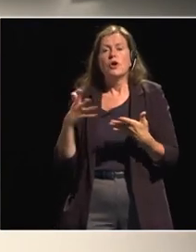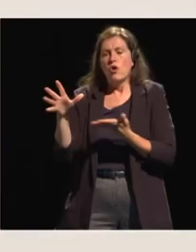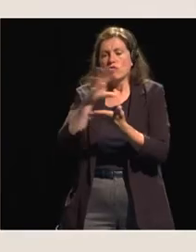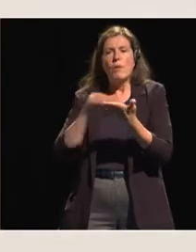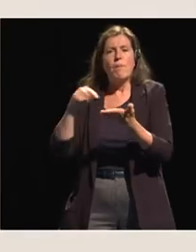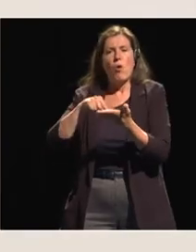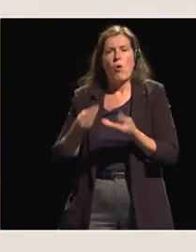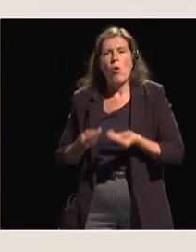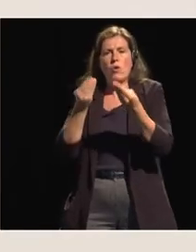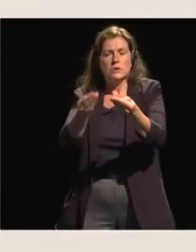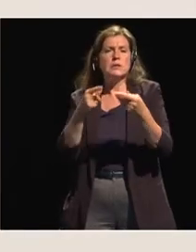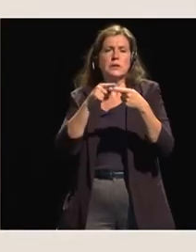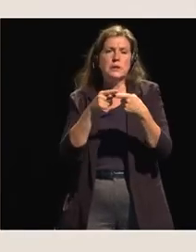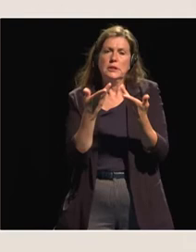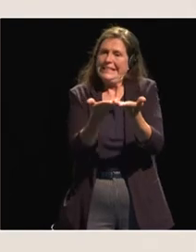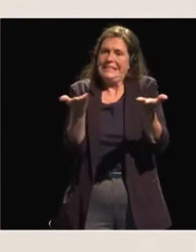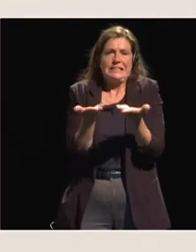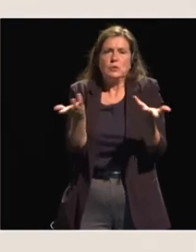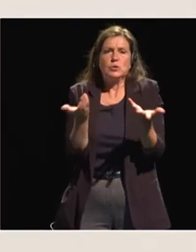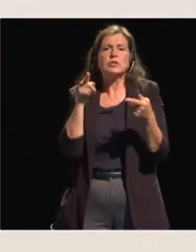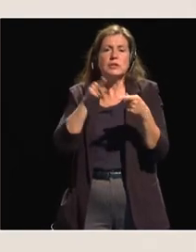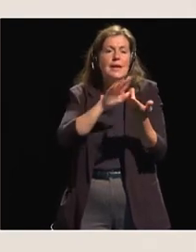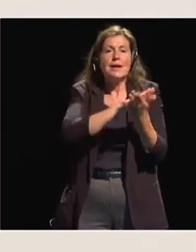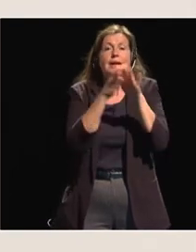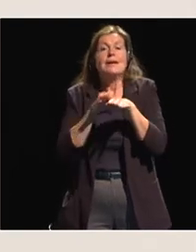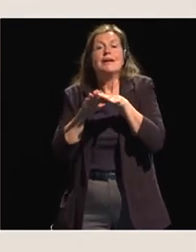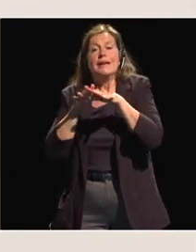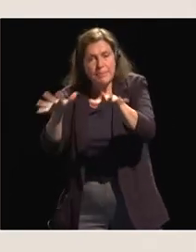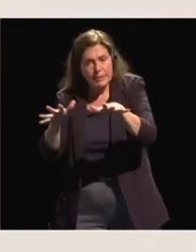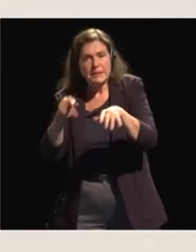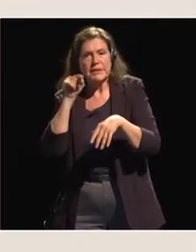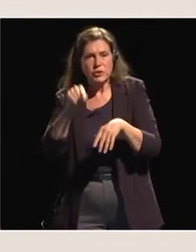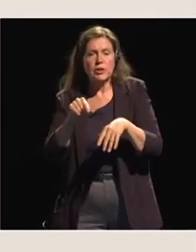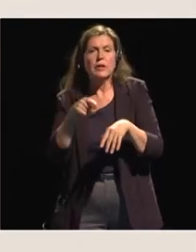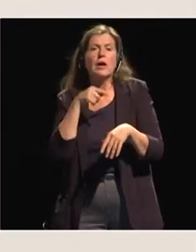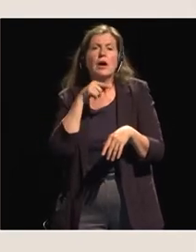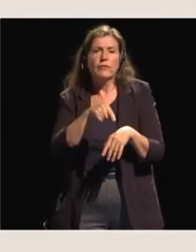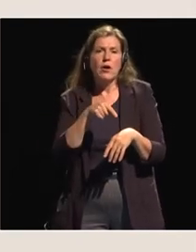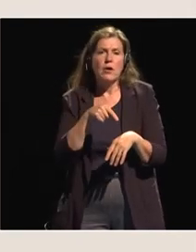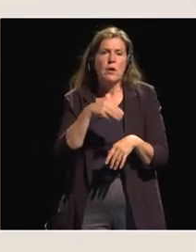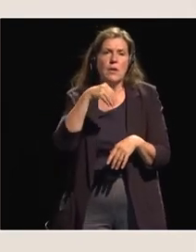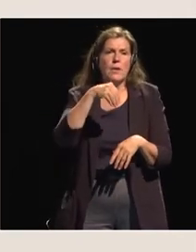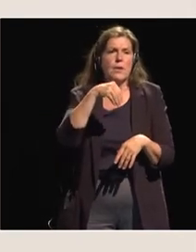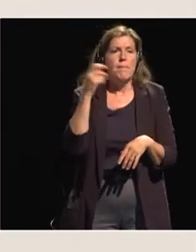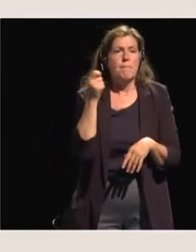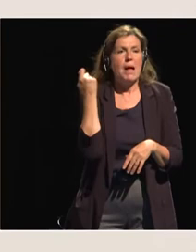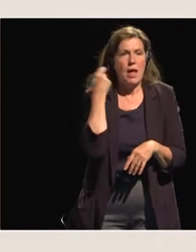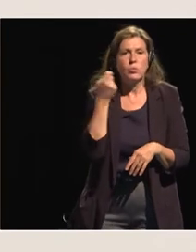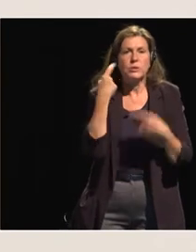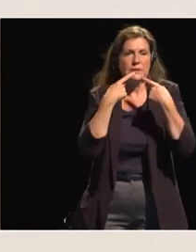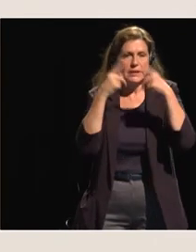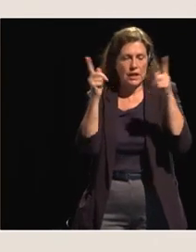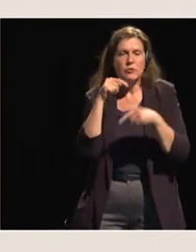the implementation of african countries vis-a-vis the malabo declaration our flagship program